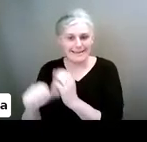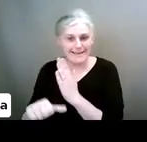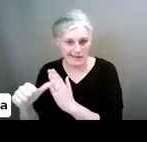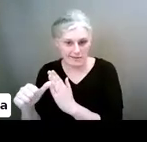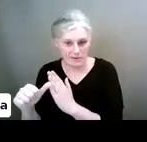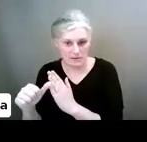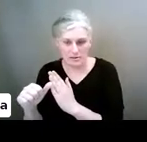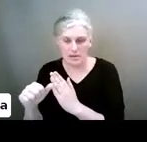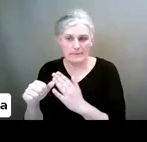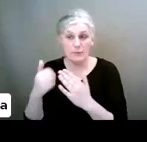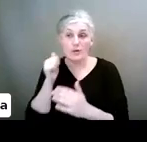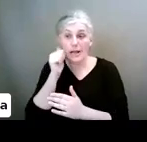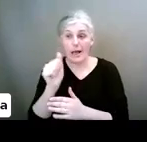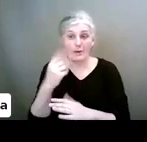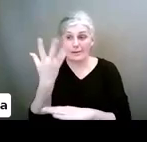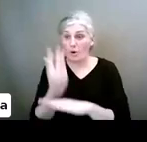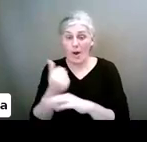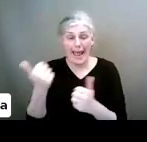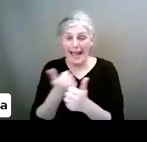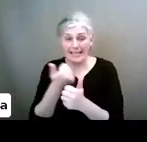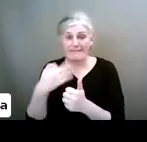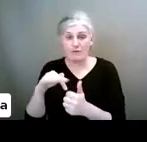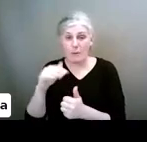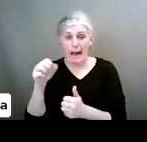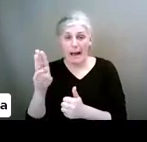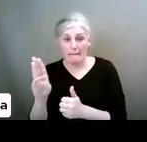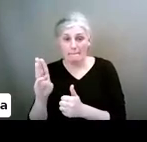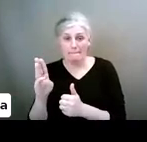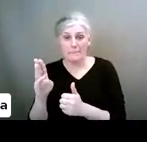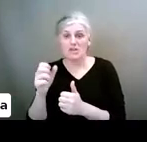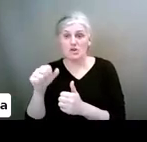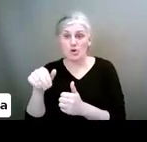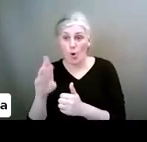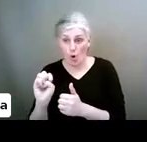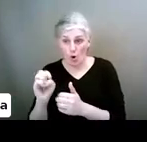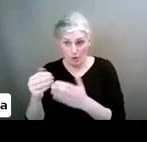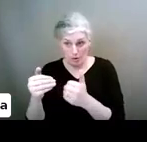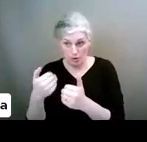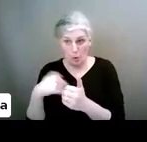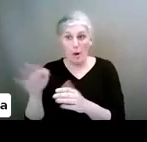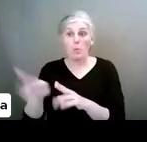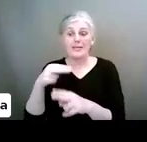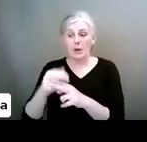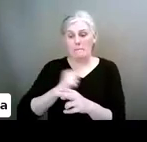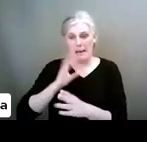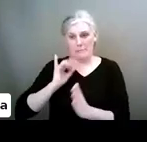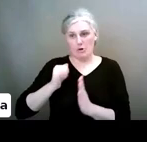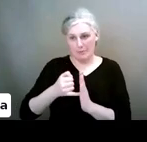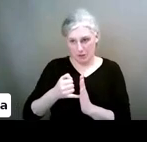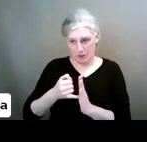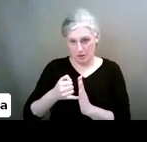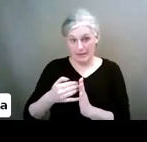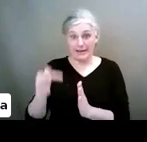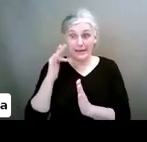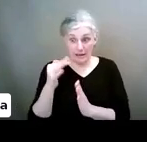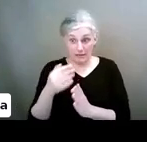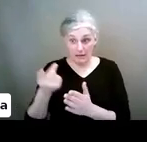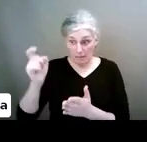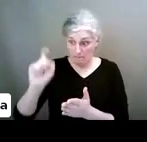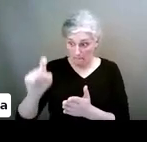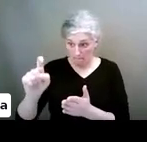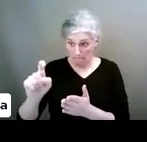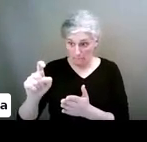anything from the app store without seeking permission. And when they do that, I get a message to my phone saying